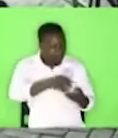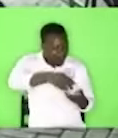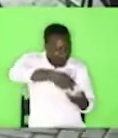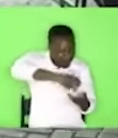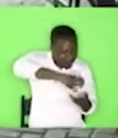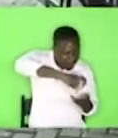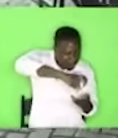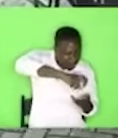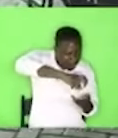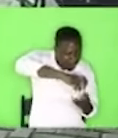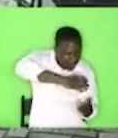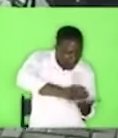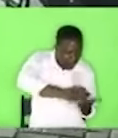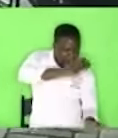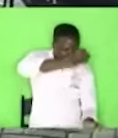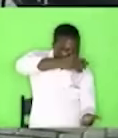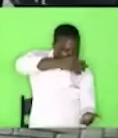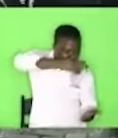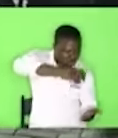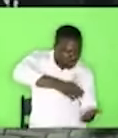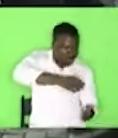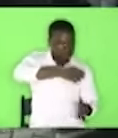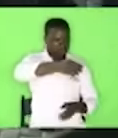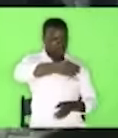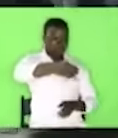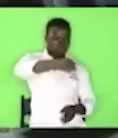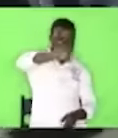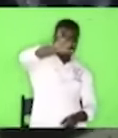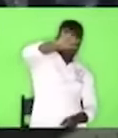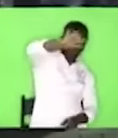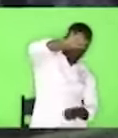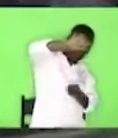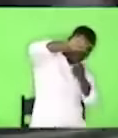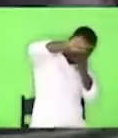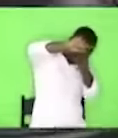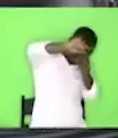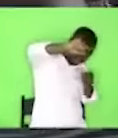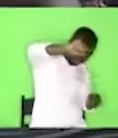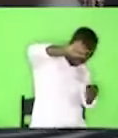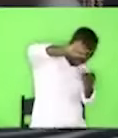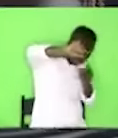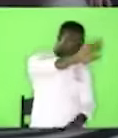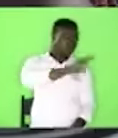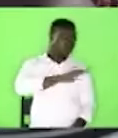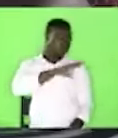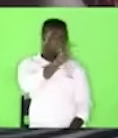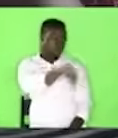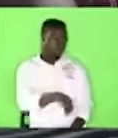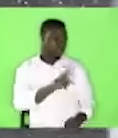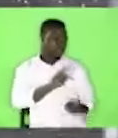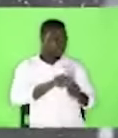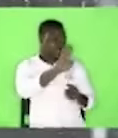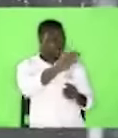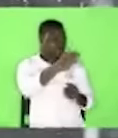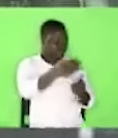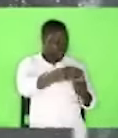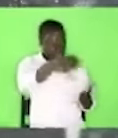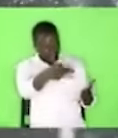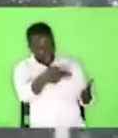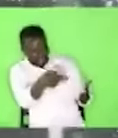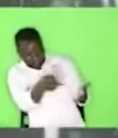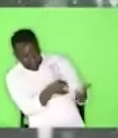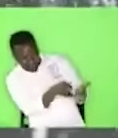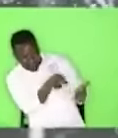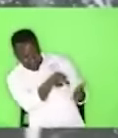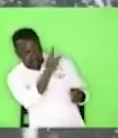what comes out is the rear you. But what is on the label is just your name. Now, listen to that one